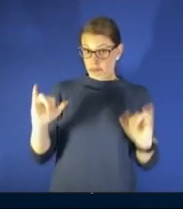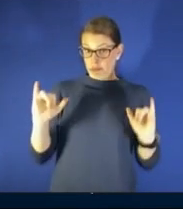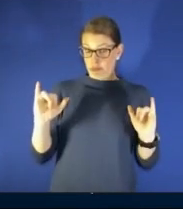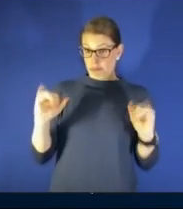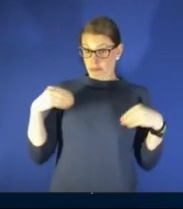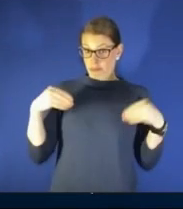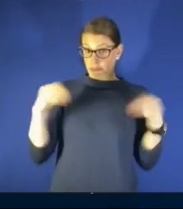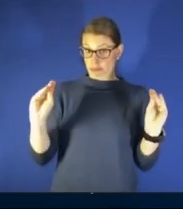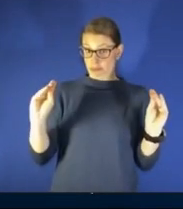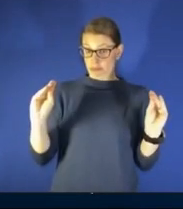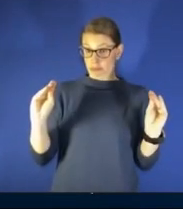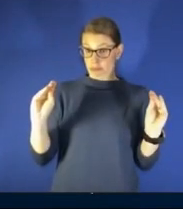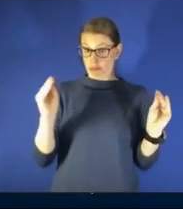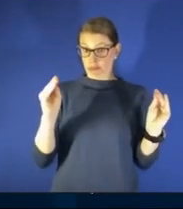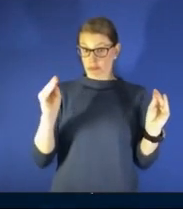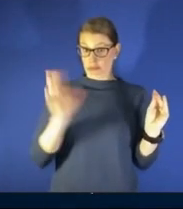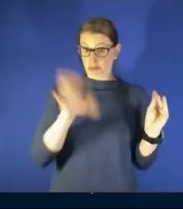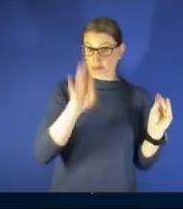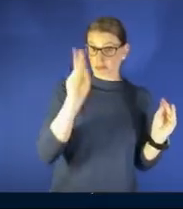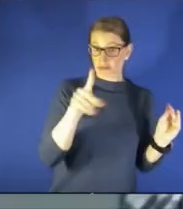people really liked that feature